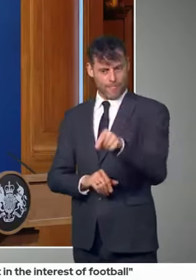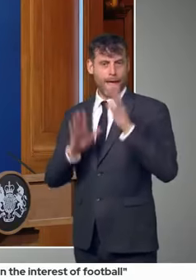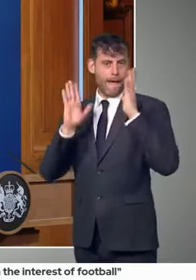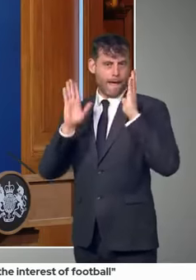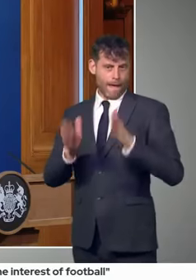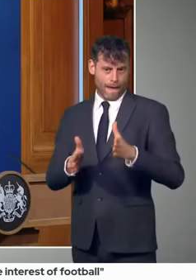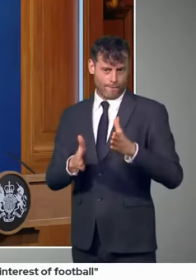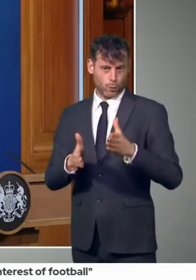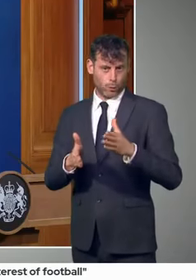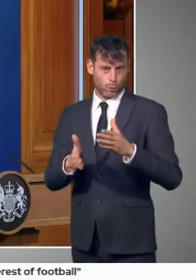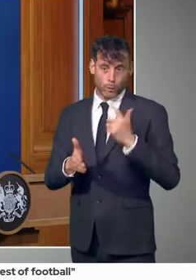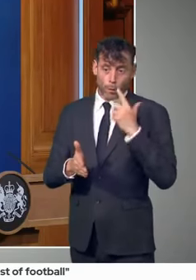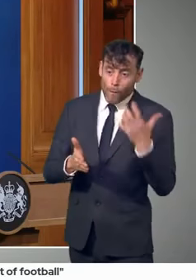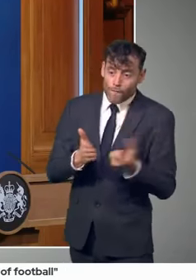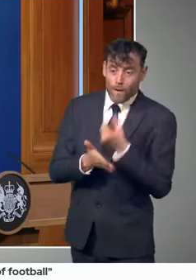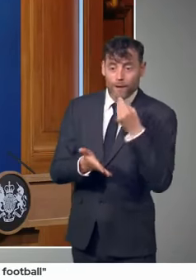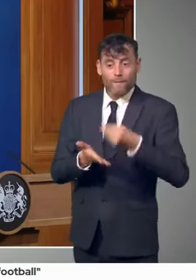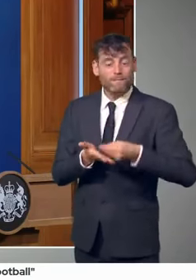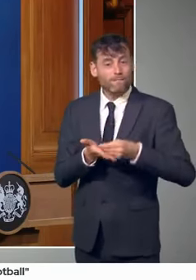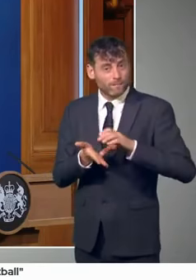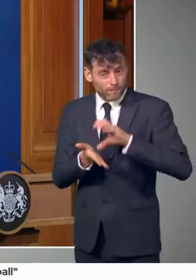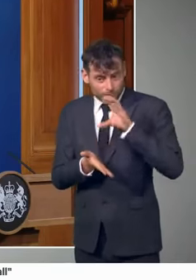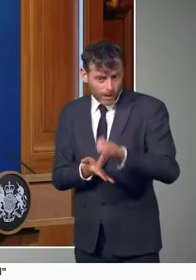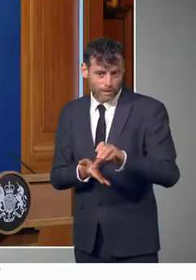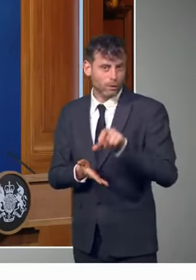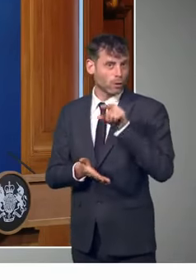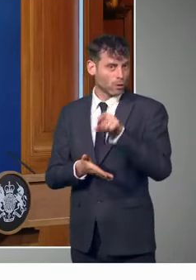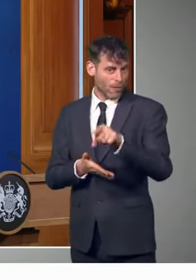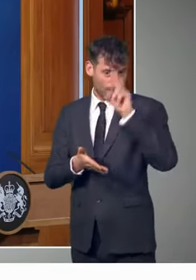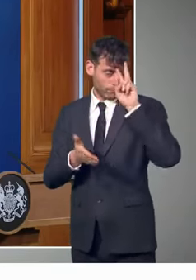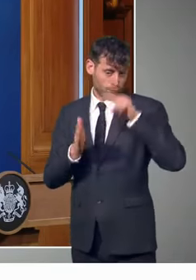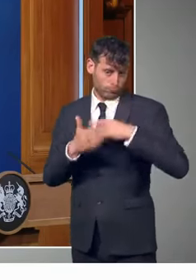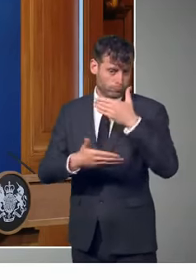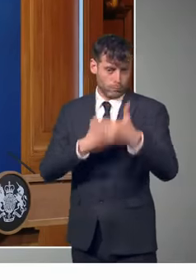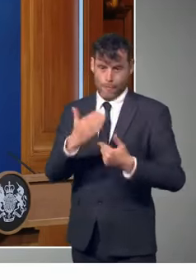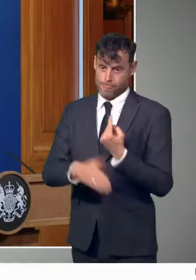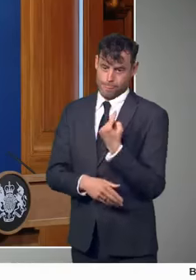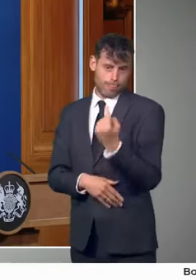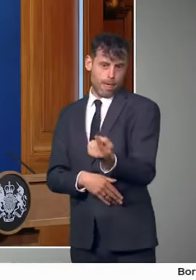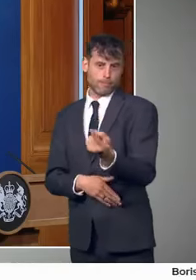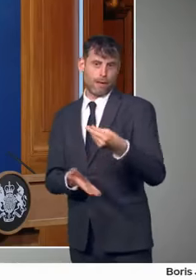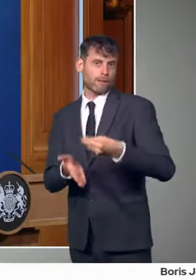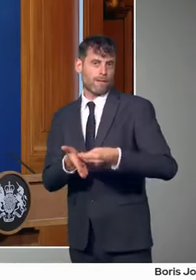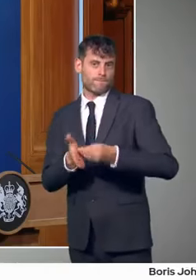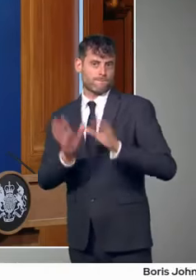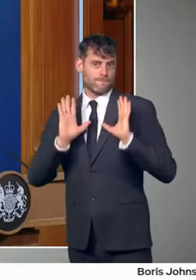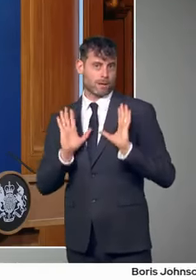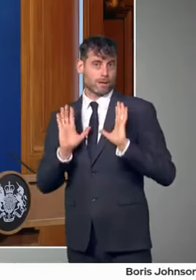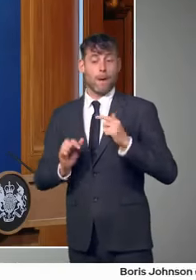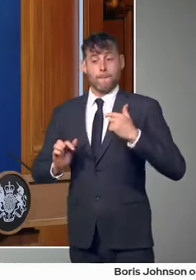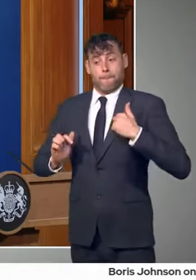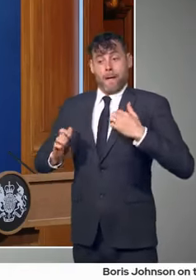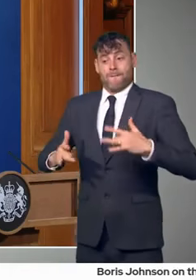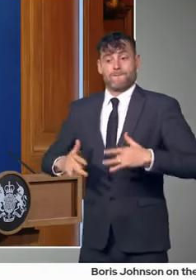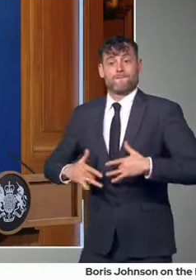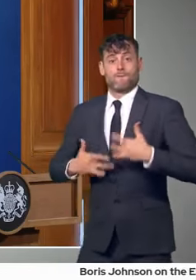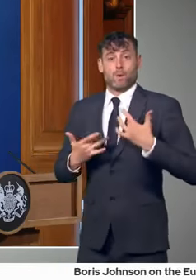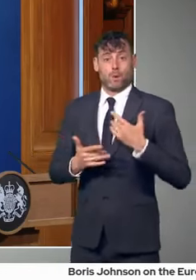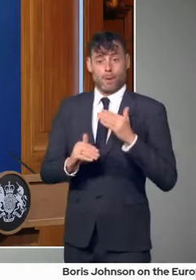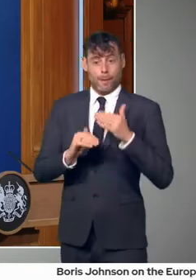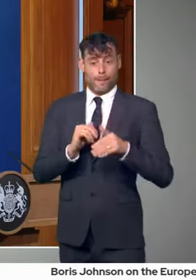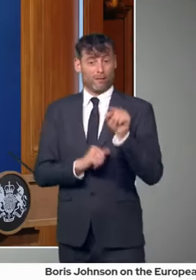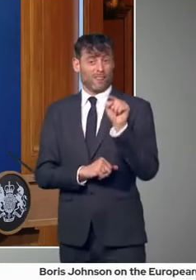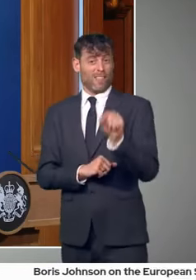uh, and to finance it, uh, themselves. And, uh, my own views about, uh, that particular matter are well known.